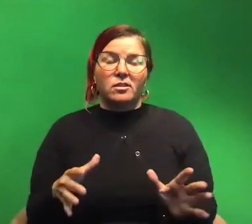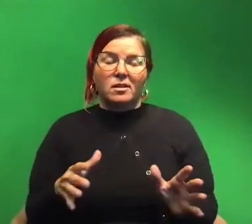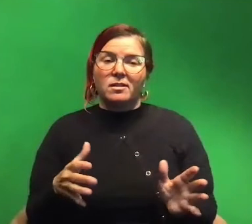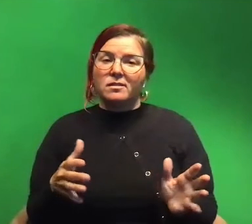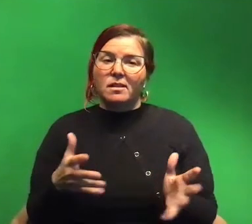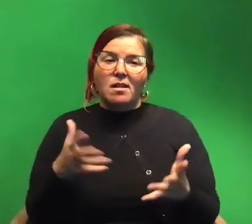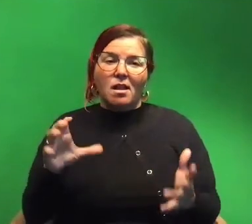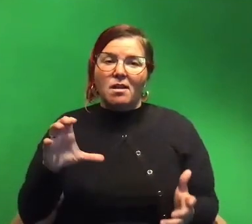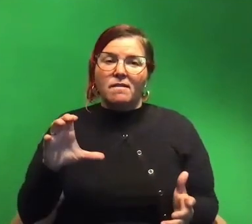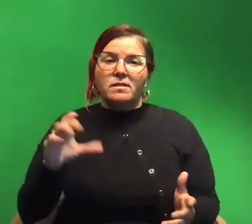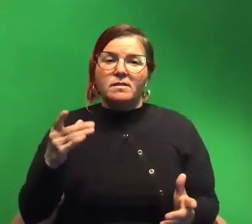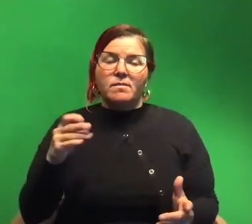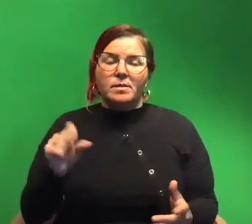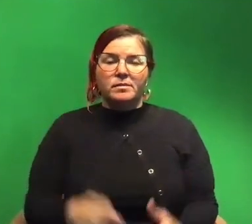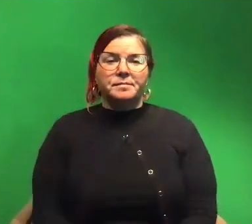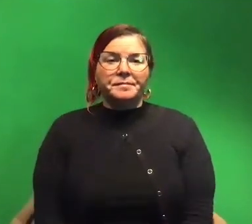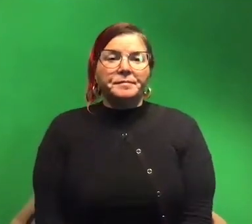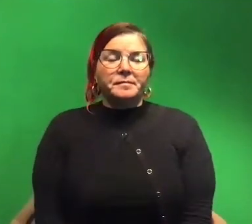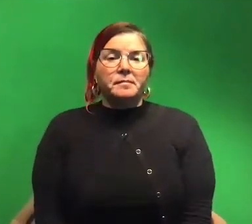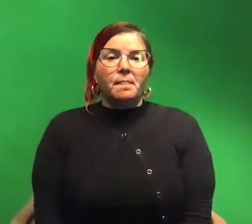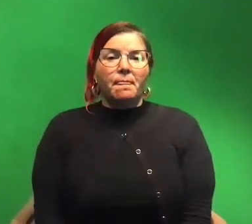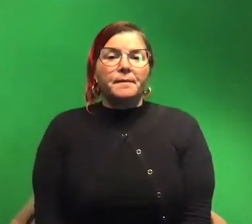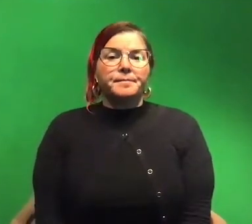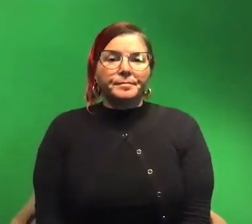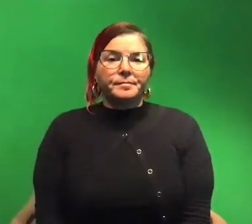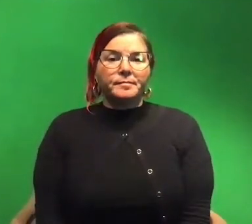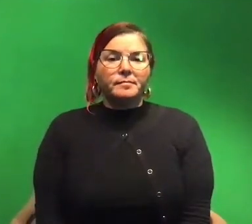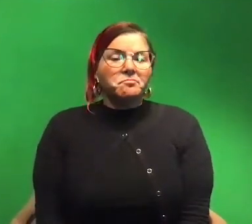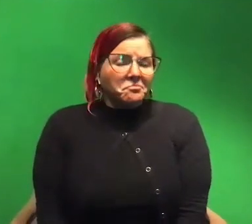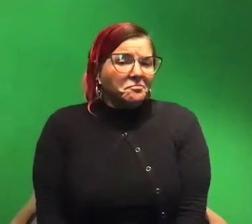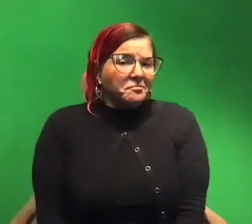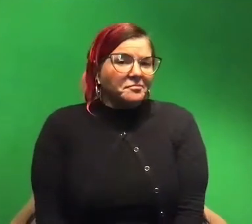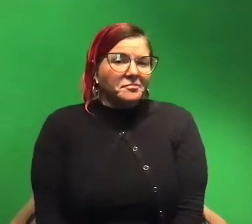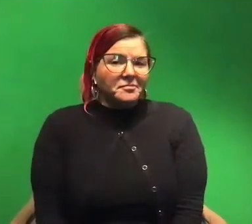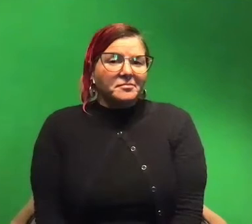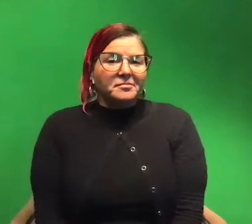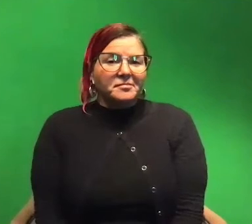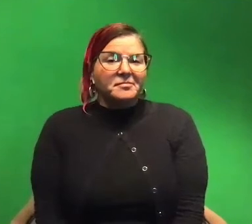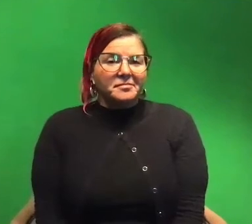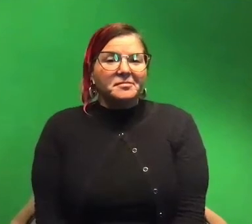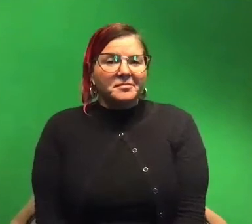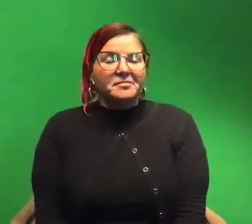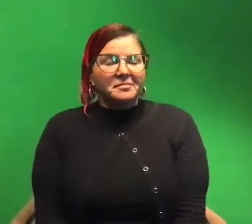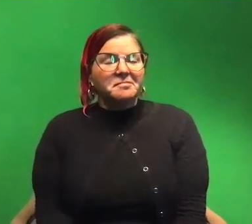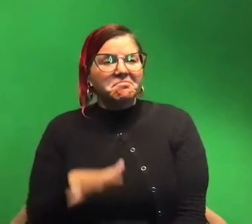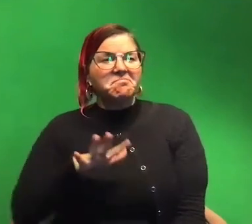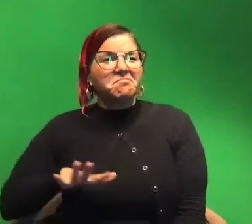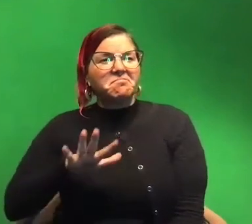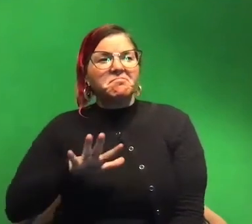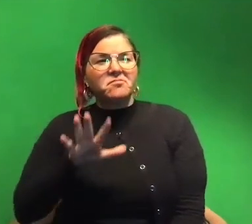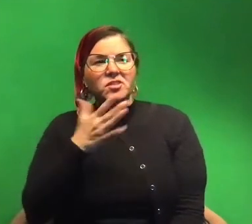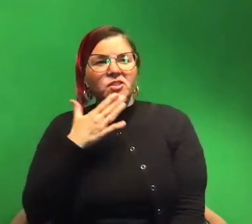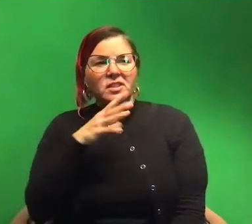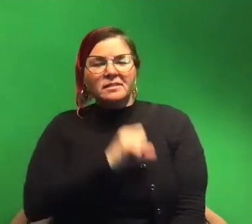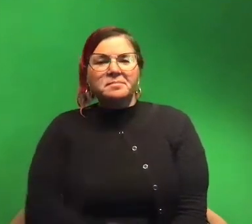cephalopods um yeah yeah i have a fine ballpark yeah that feels right